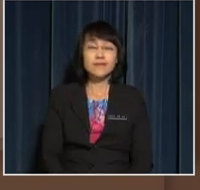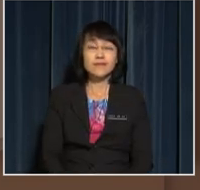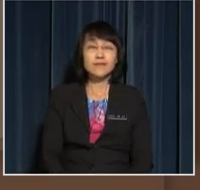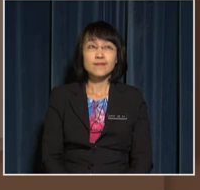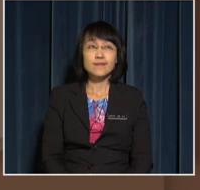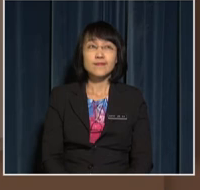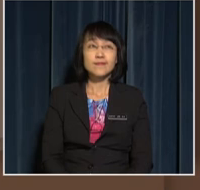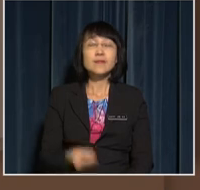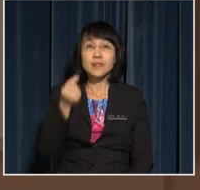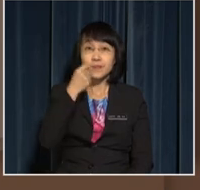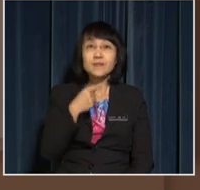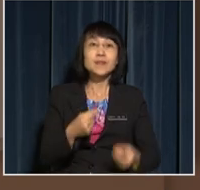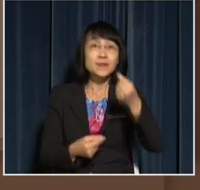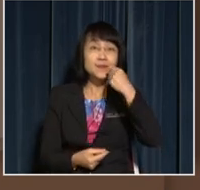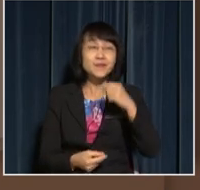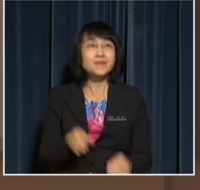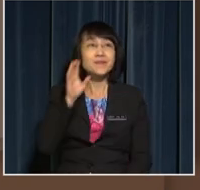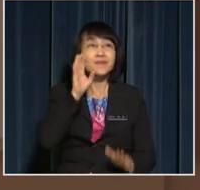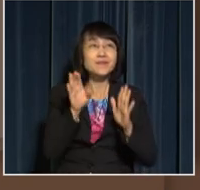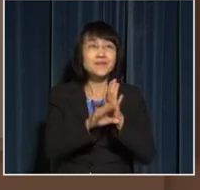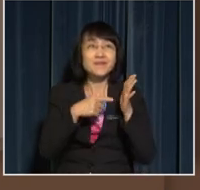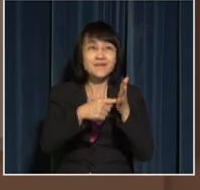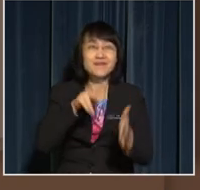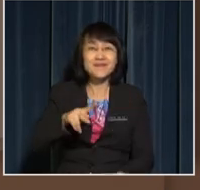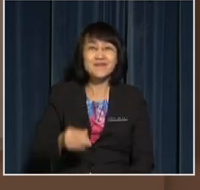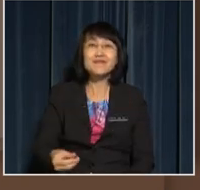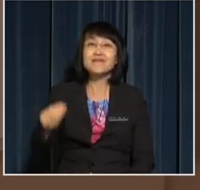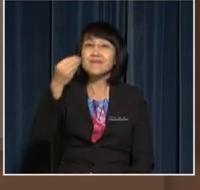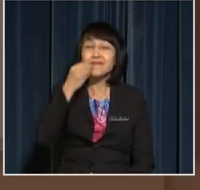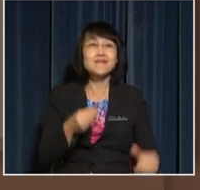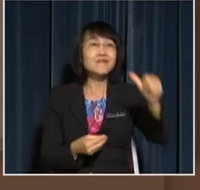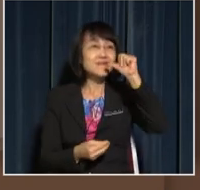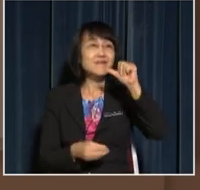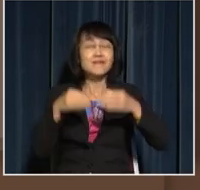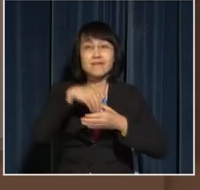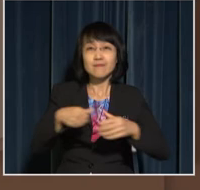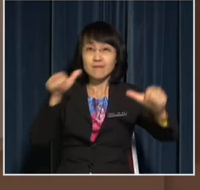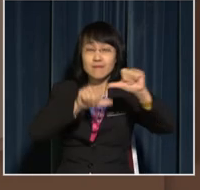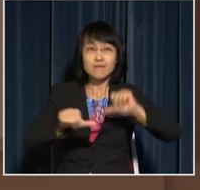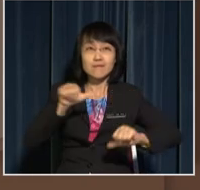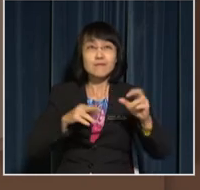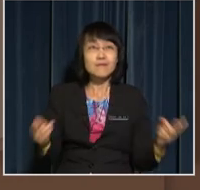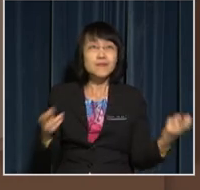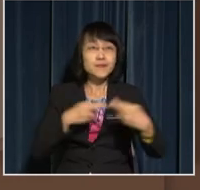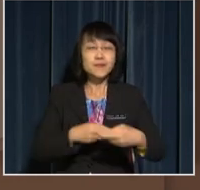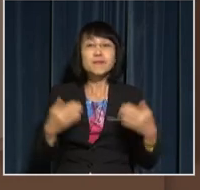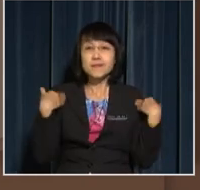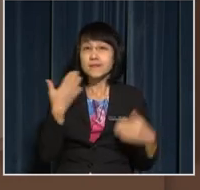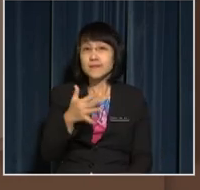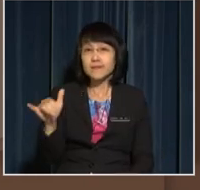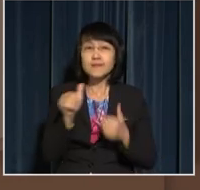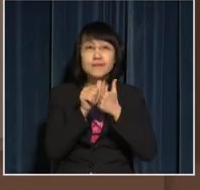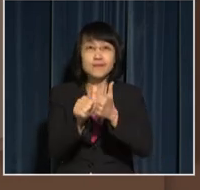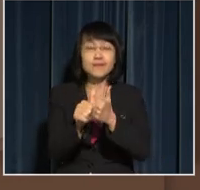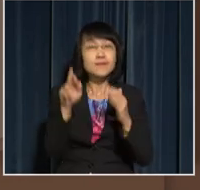Nyam-nyam! The picture shows people's eating and drinking in the Science Room Do they